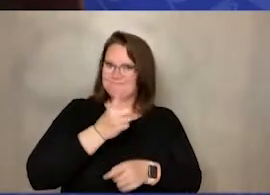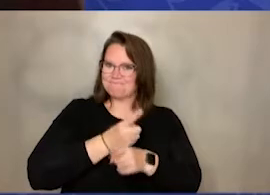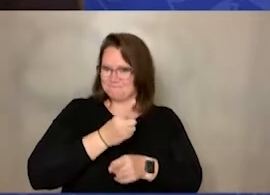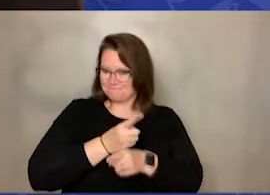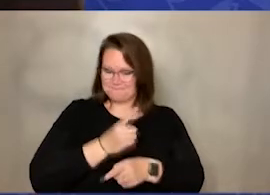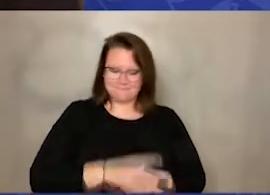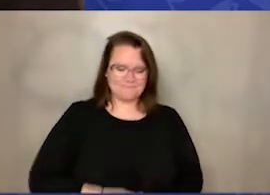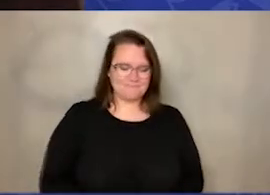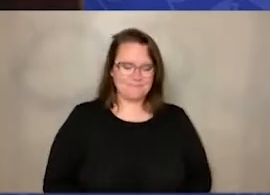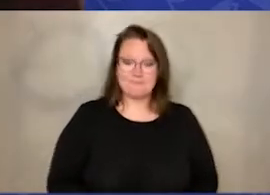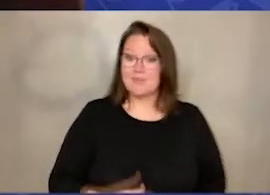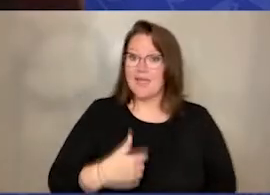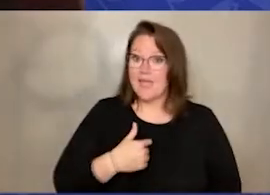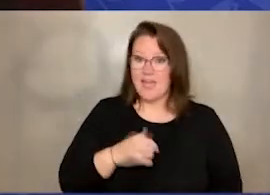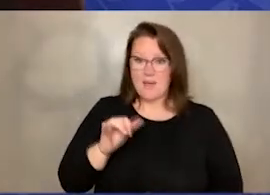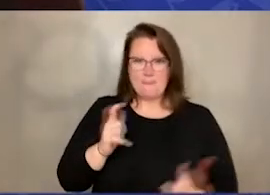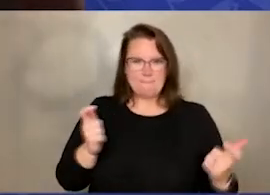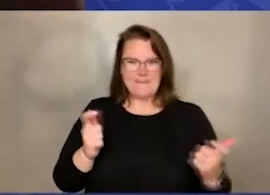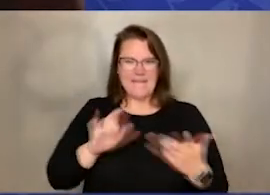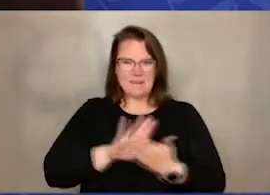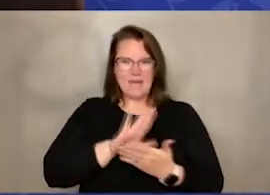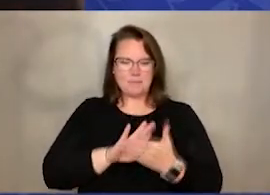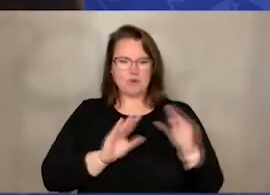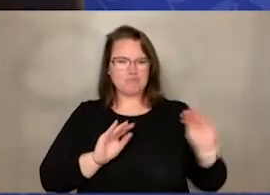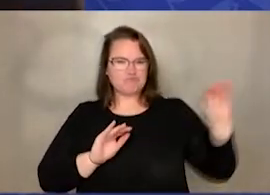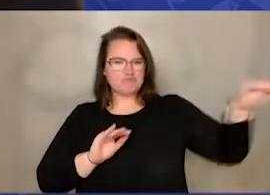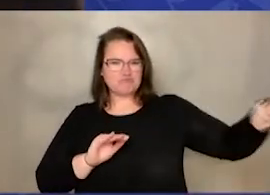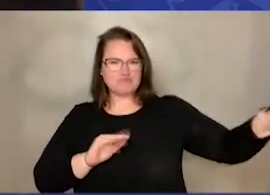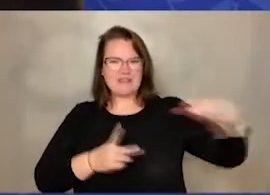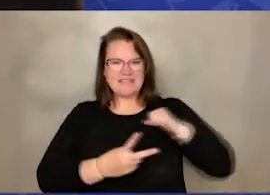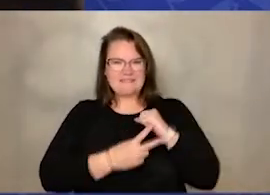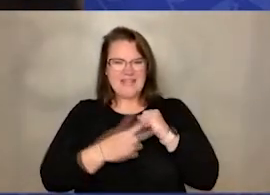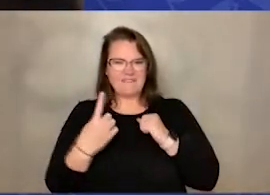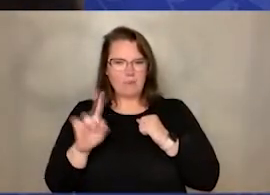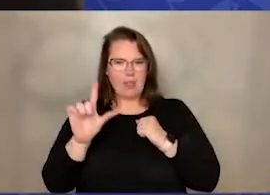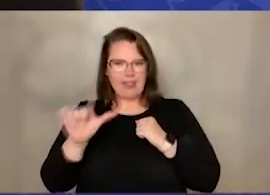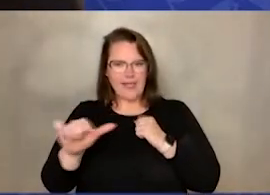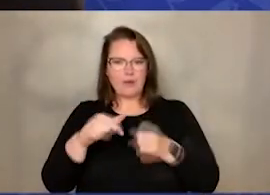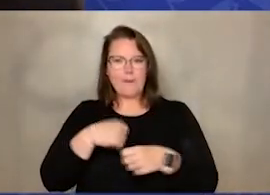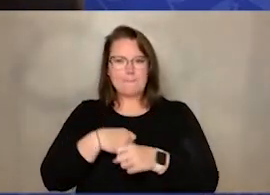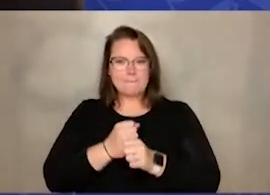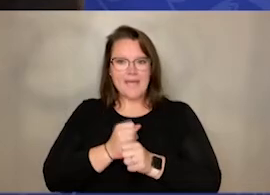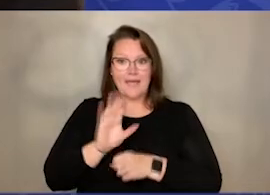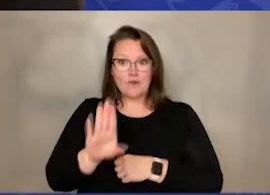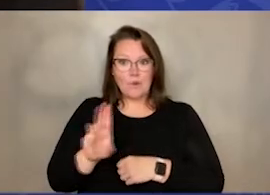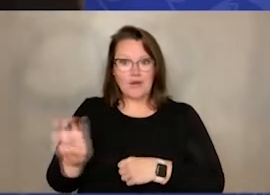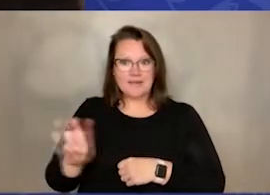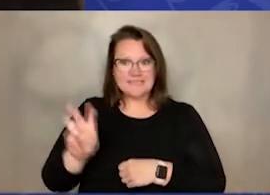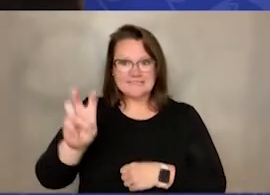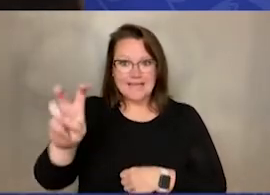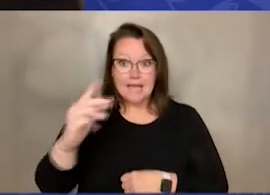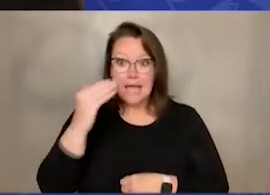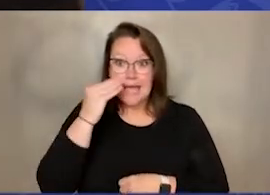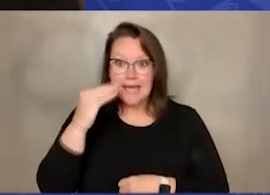And I'll just set this bigger piece aside. We'll use that later to make your snake's head.